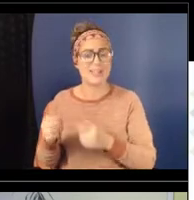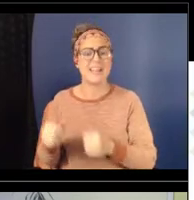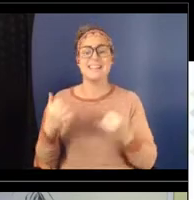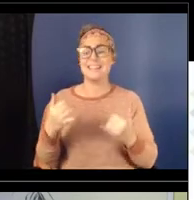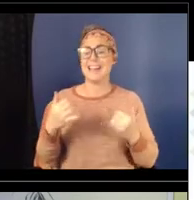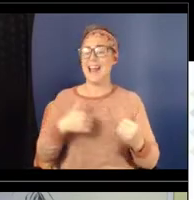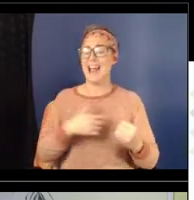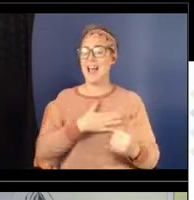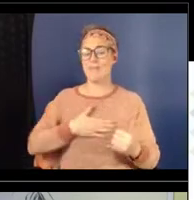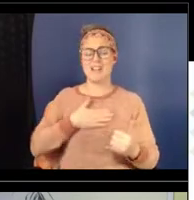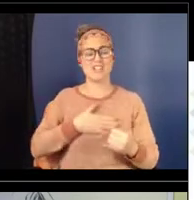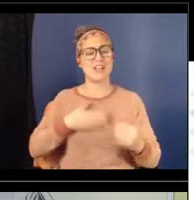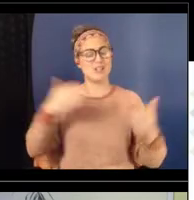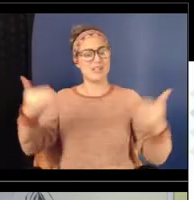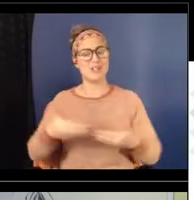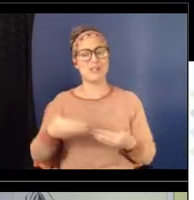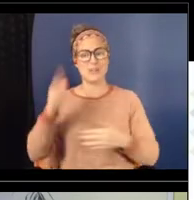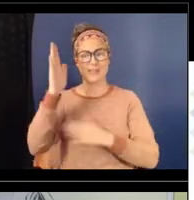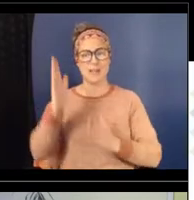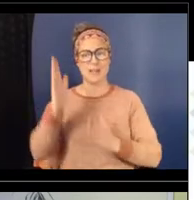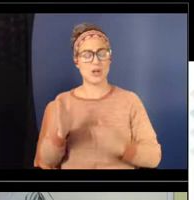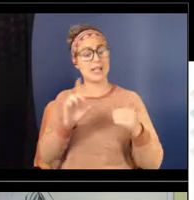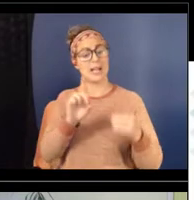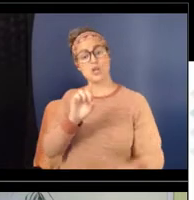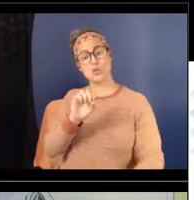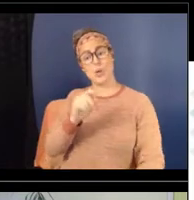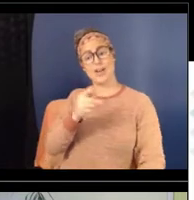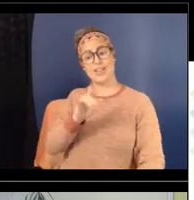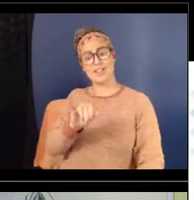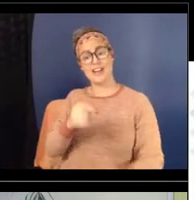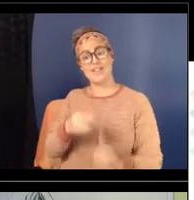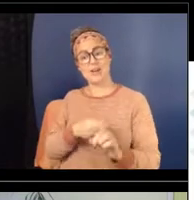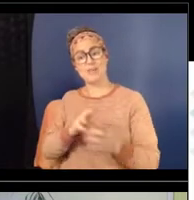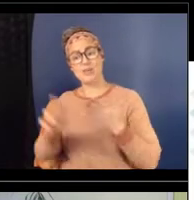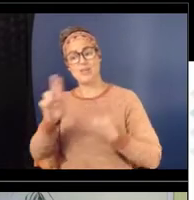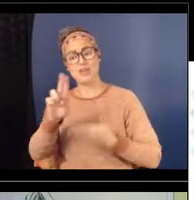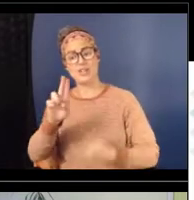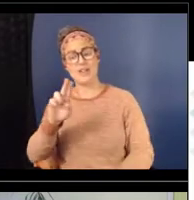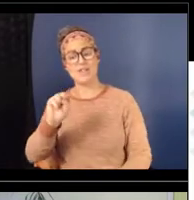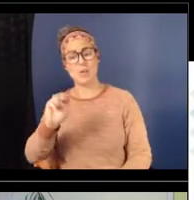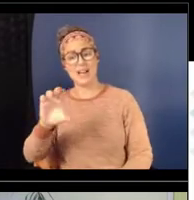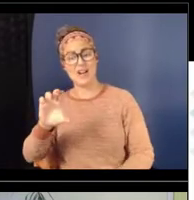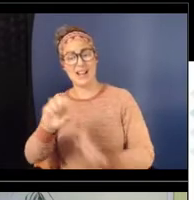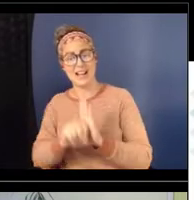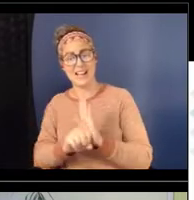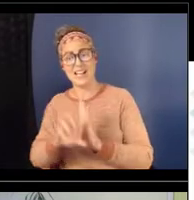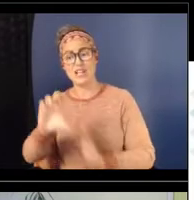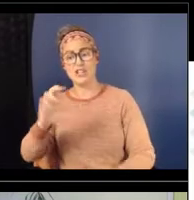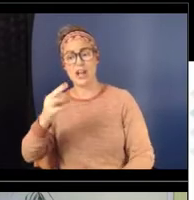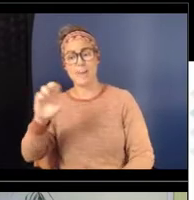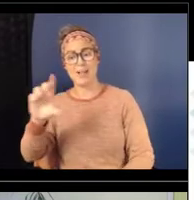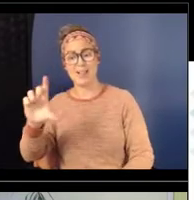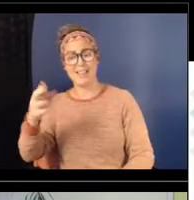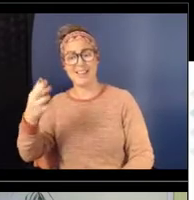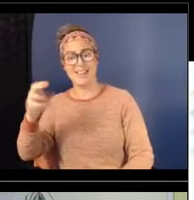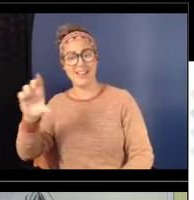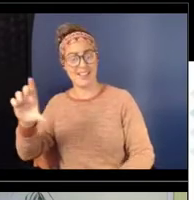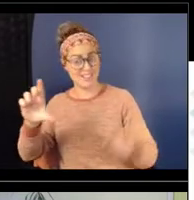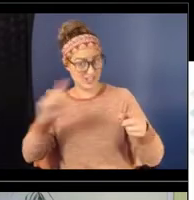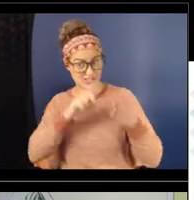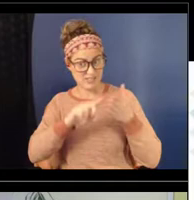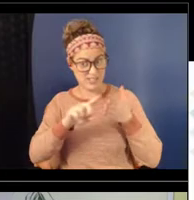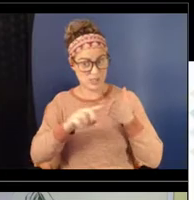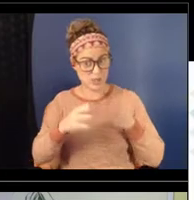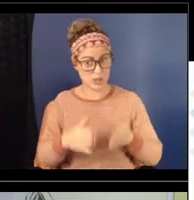Dorothy Espelage from the University of North Carolina at Chapel Hill is the researcher joining us today. And with her